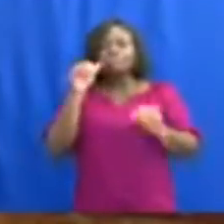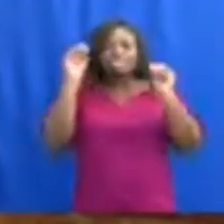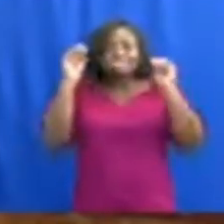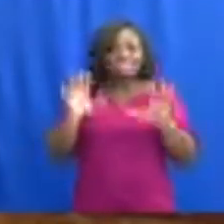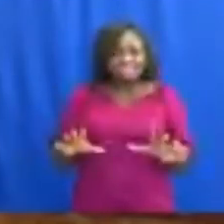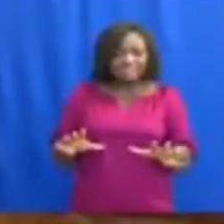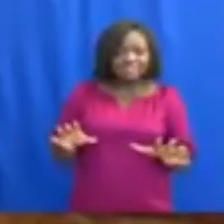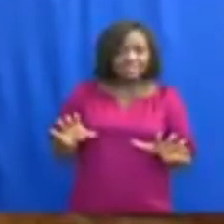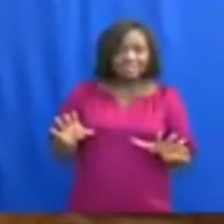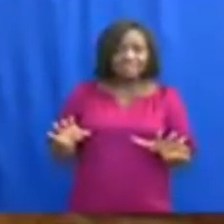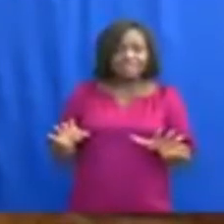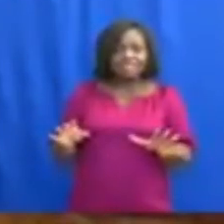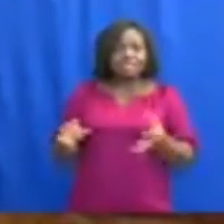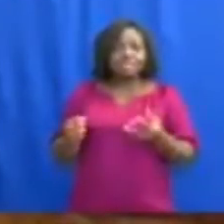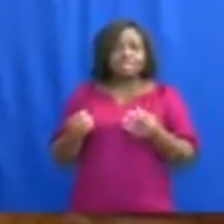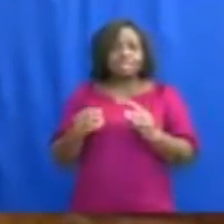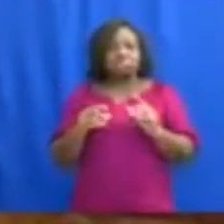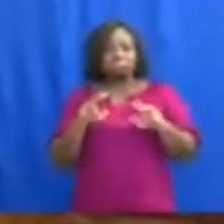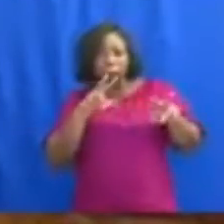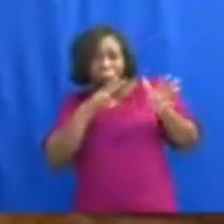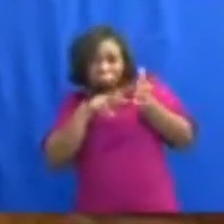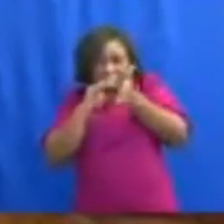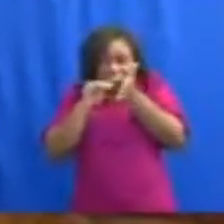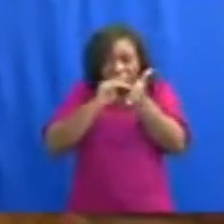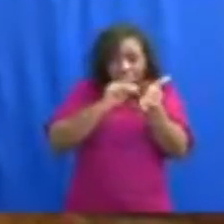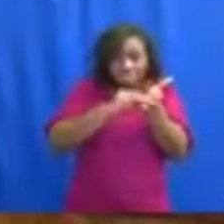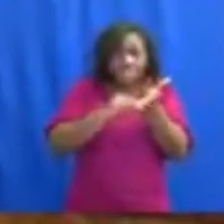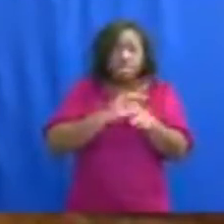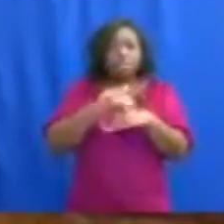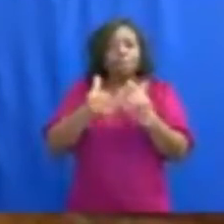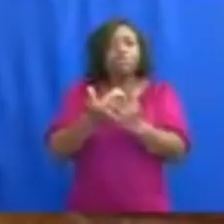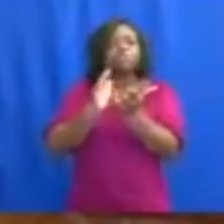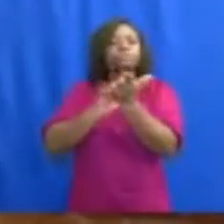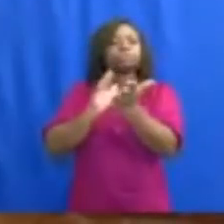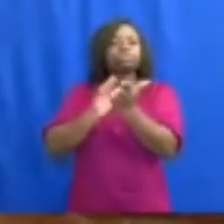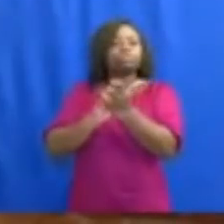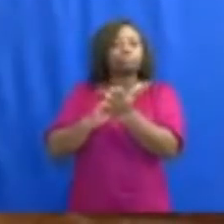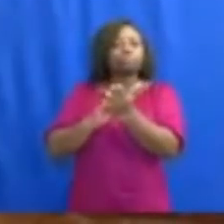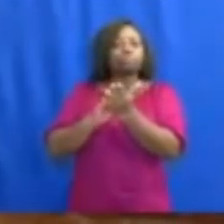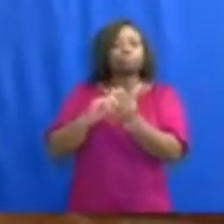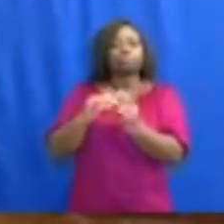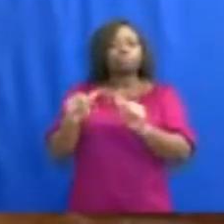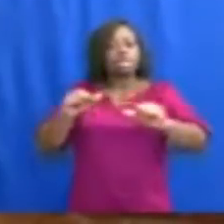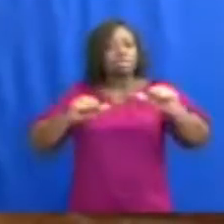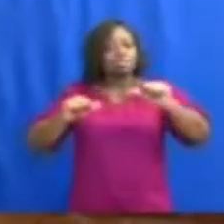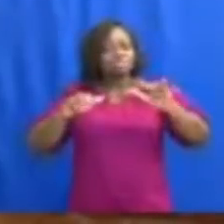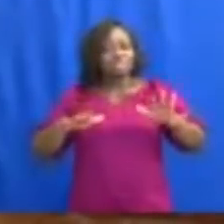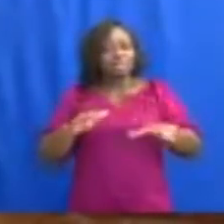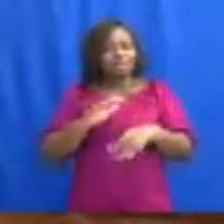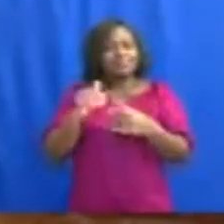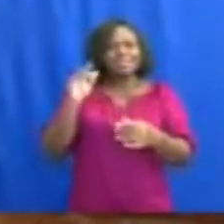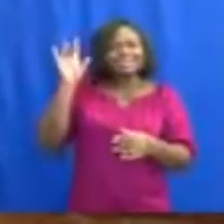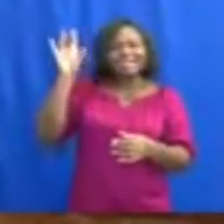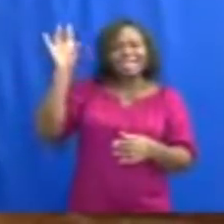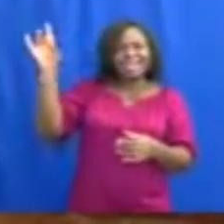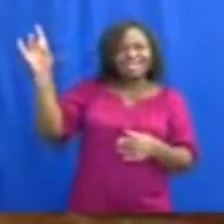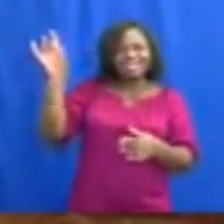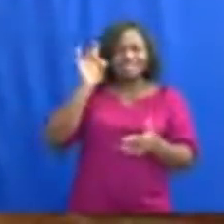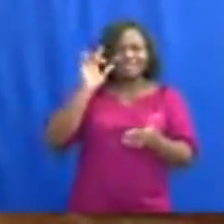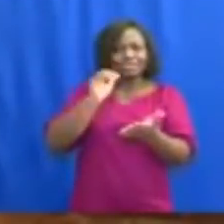invigilator and school administrator, numbering some 800,000,